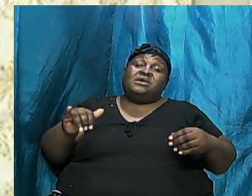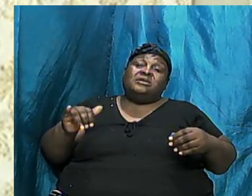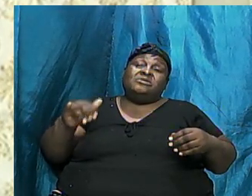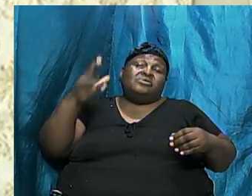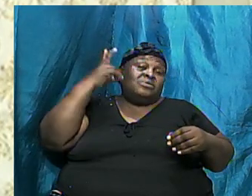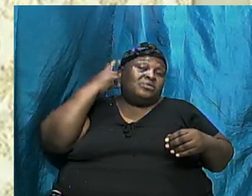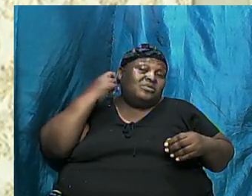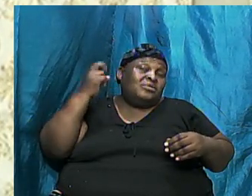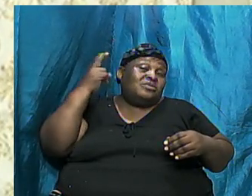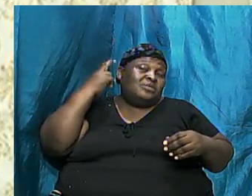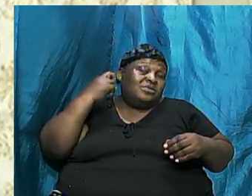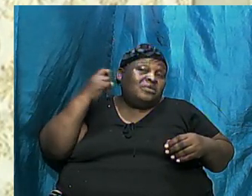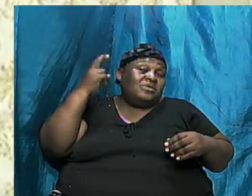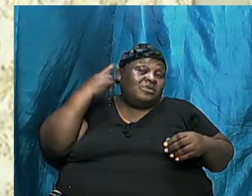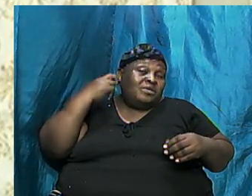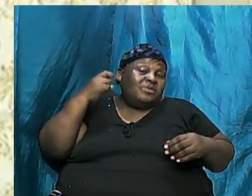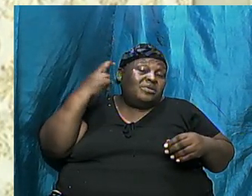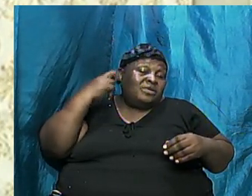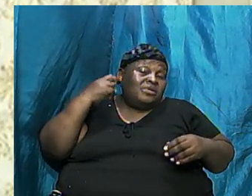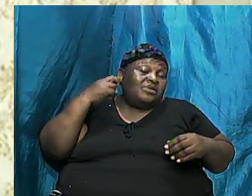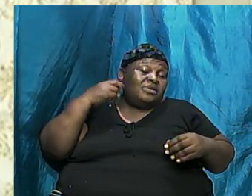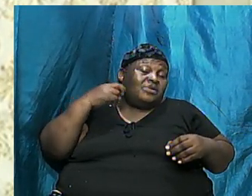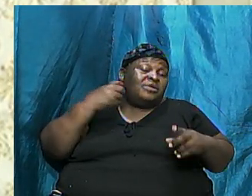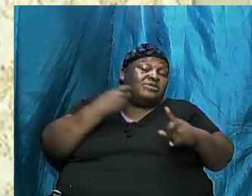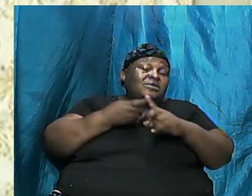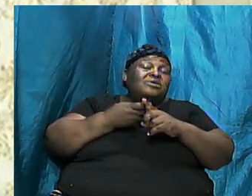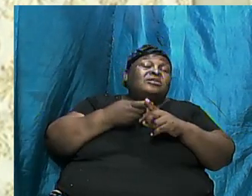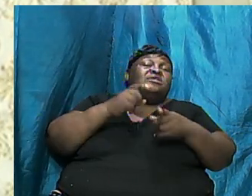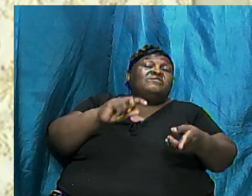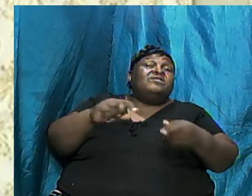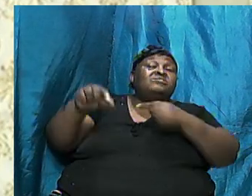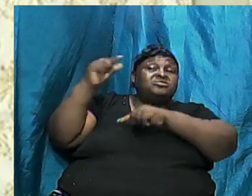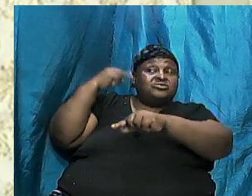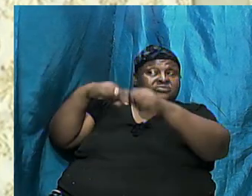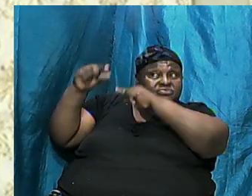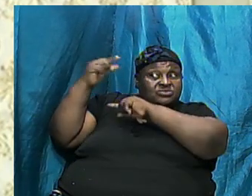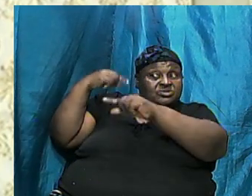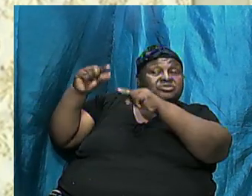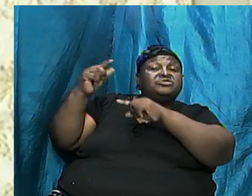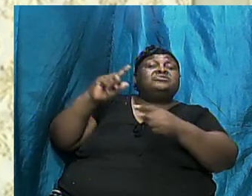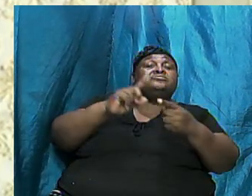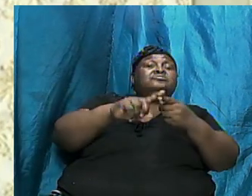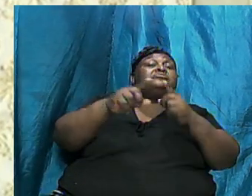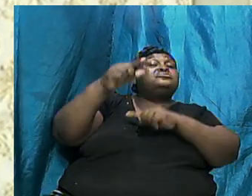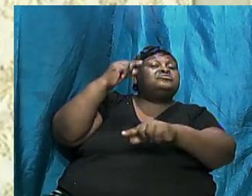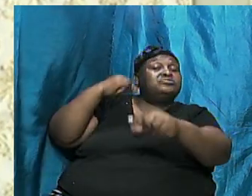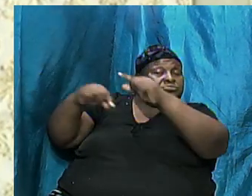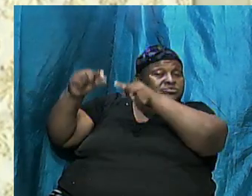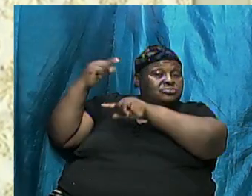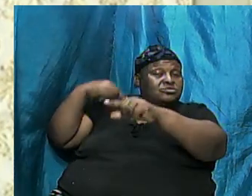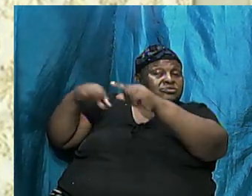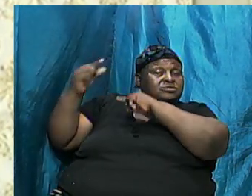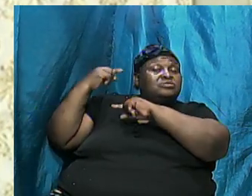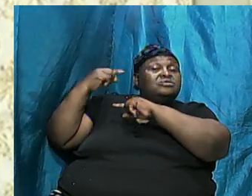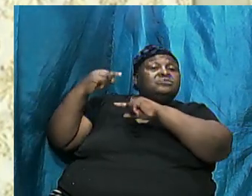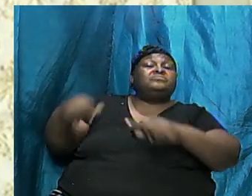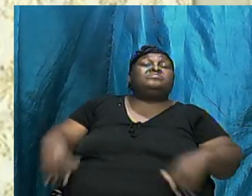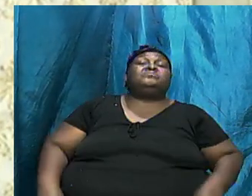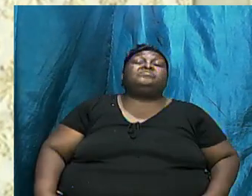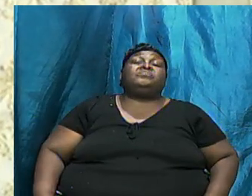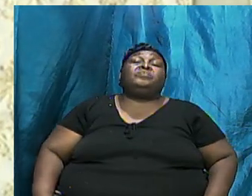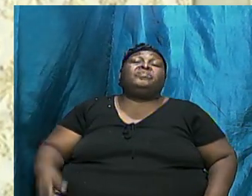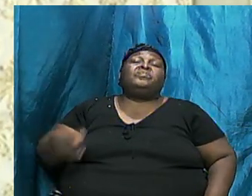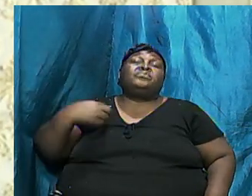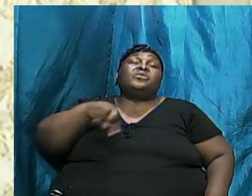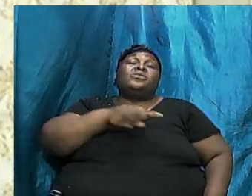Heard Passing Down From Generation To Generation It Came From A Common Source We